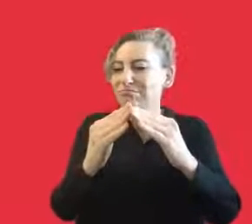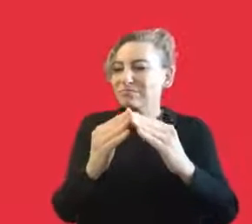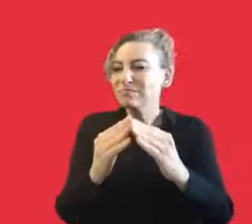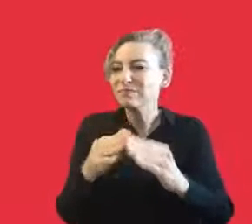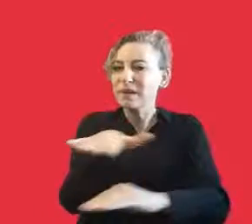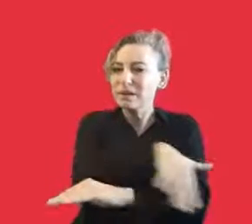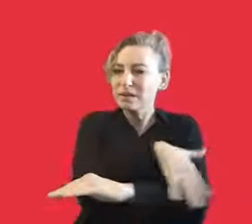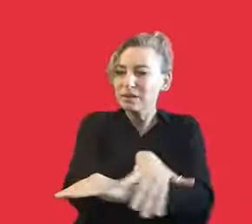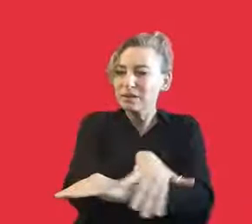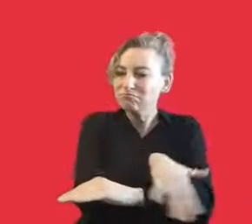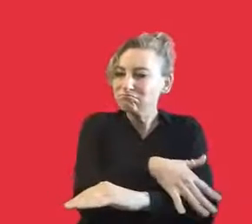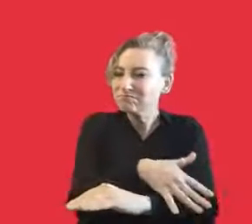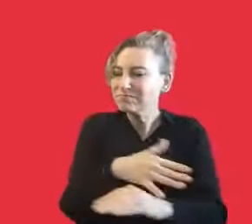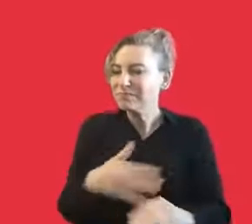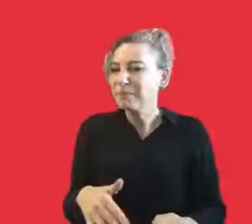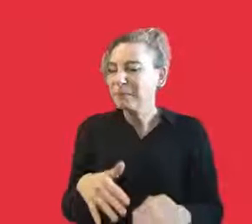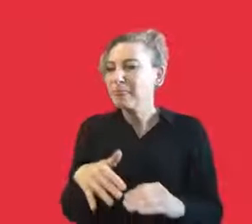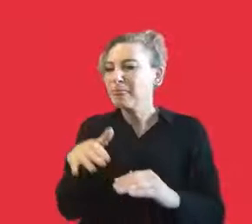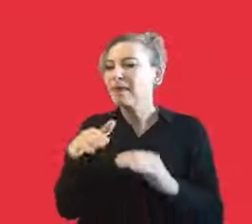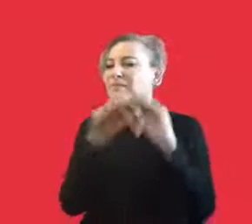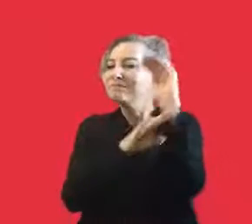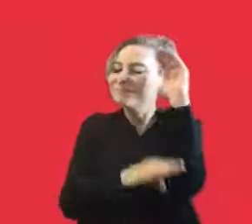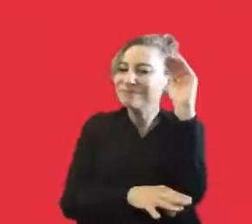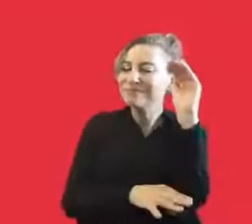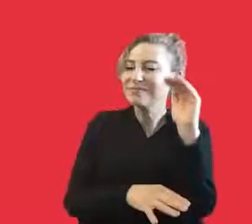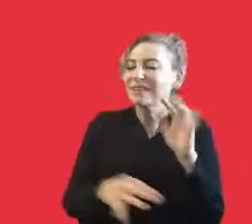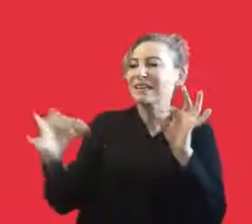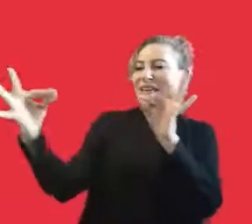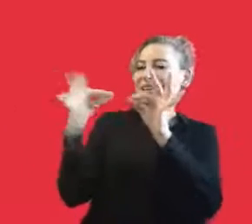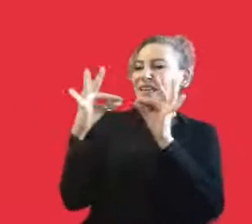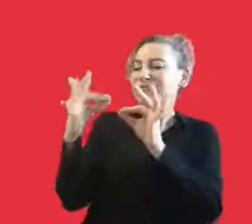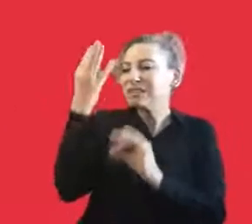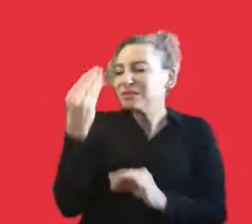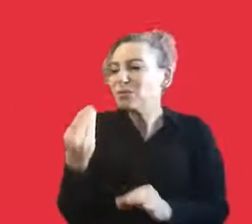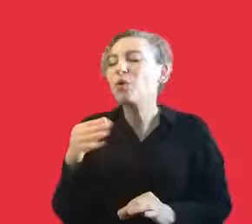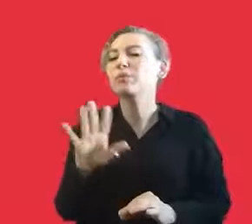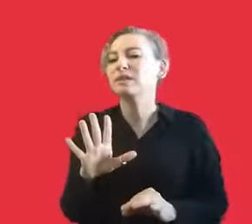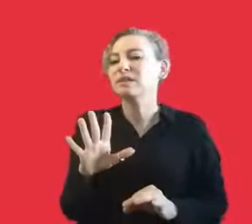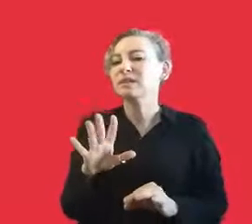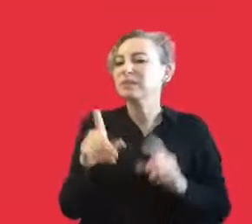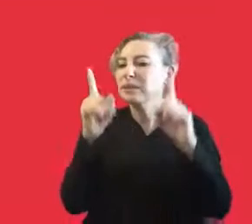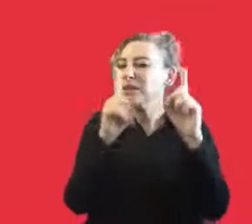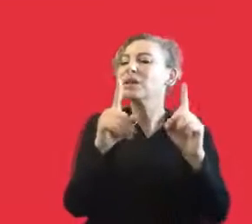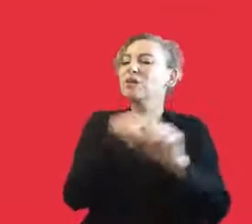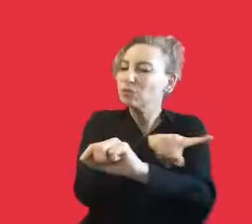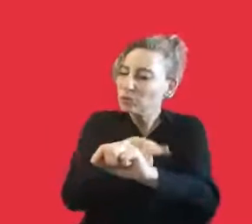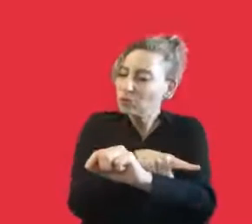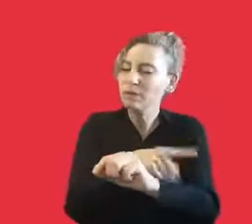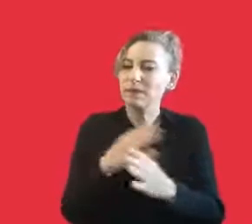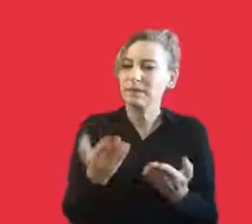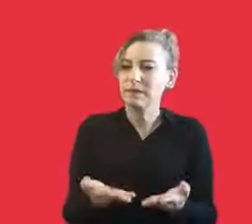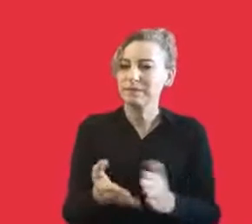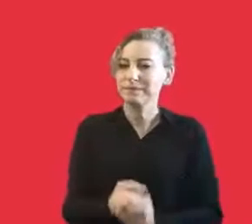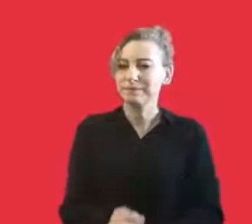there's someone on the street and there are people living on the streets and they are not in communication with another. So we actually do not know